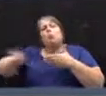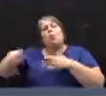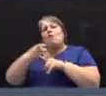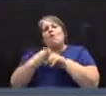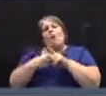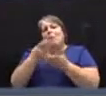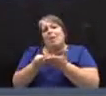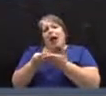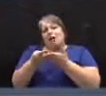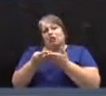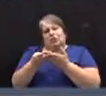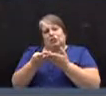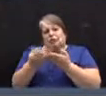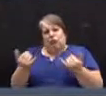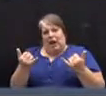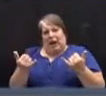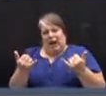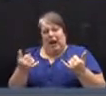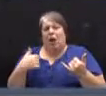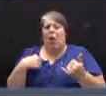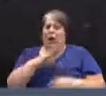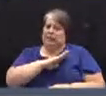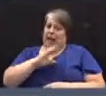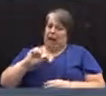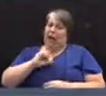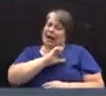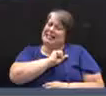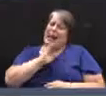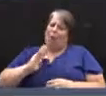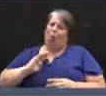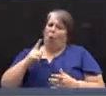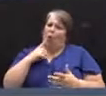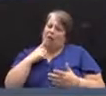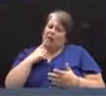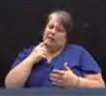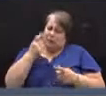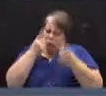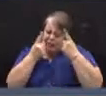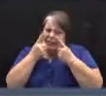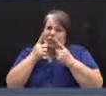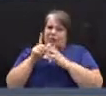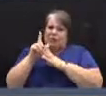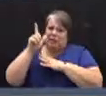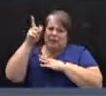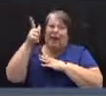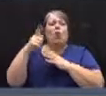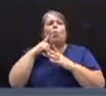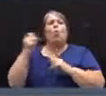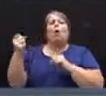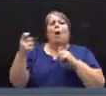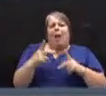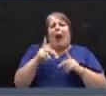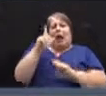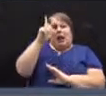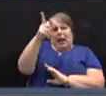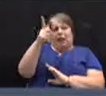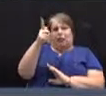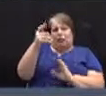and the select board apparently has it under further consideration and it will be back for us again.